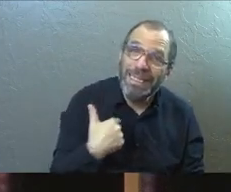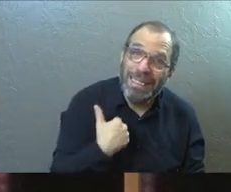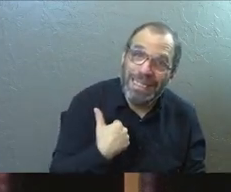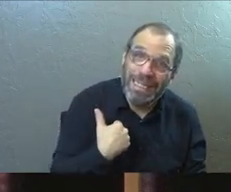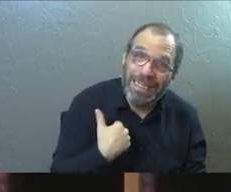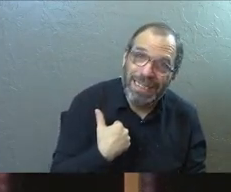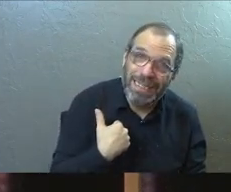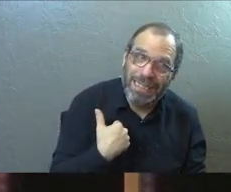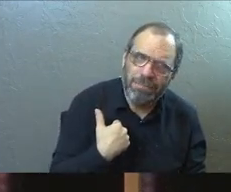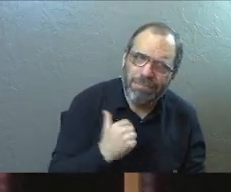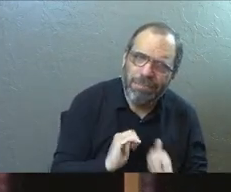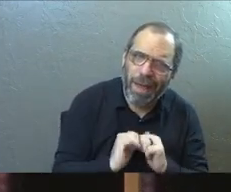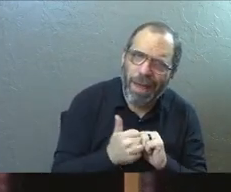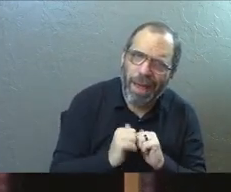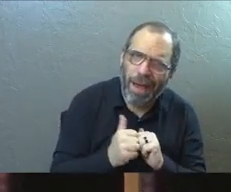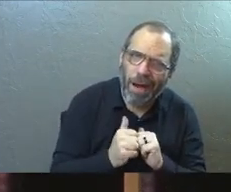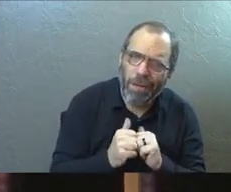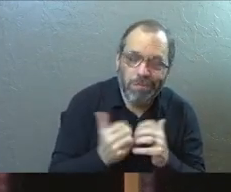How?